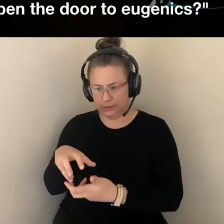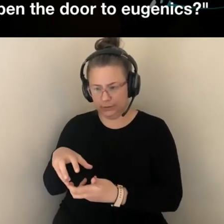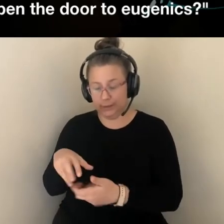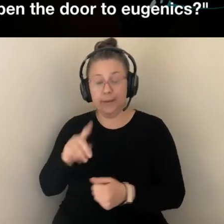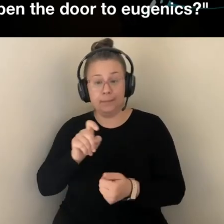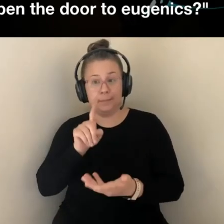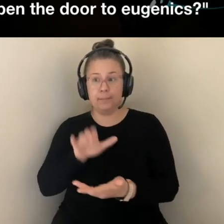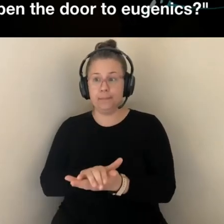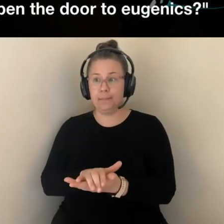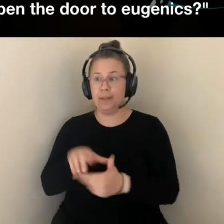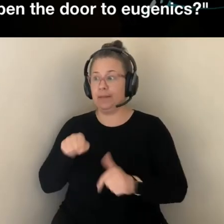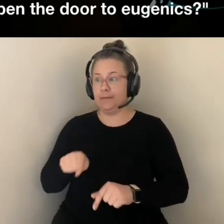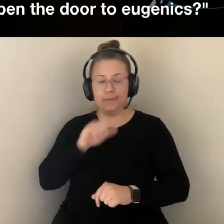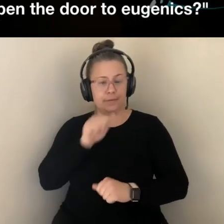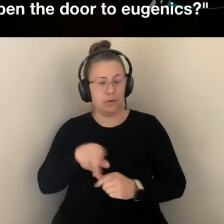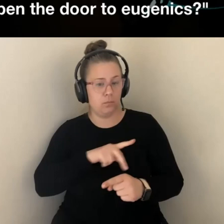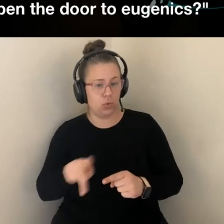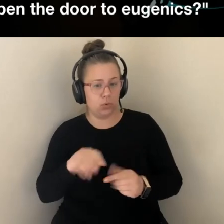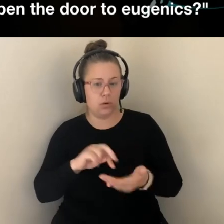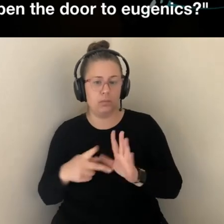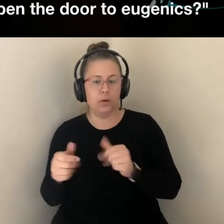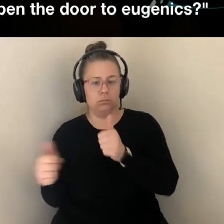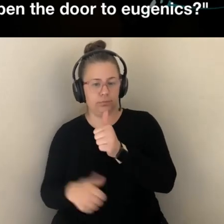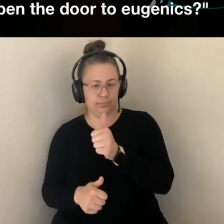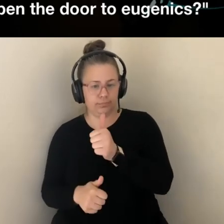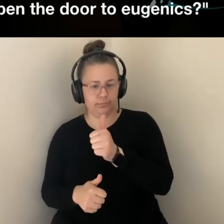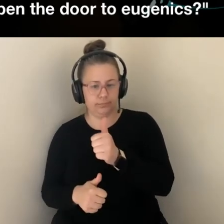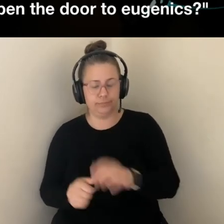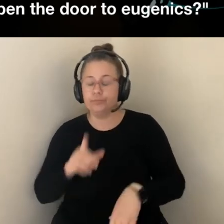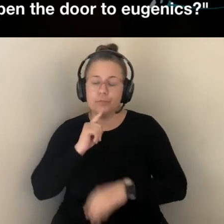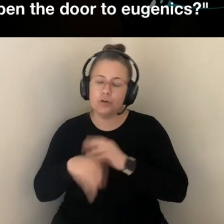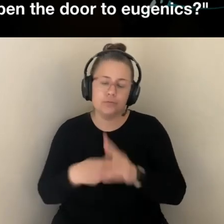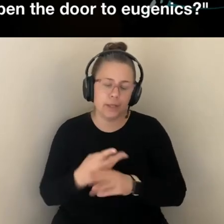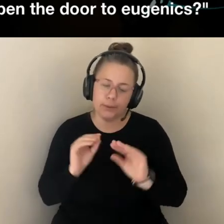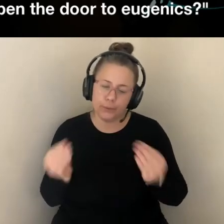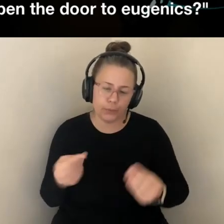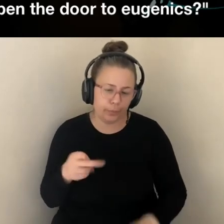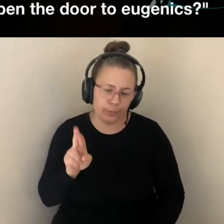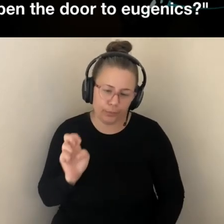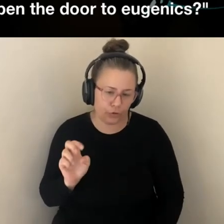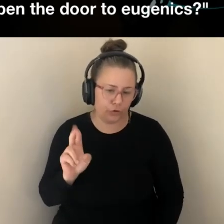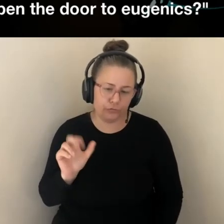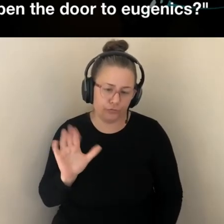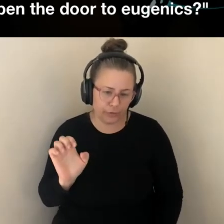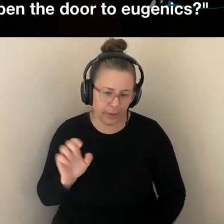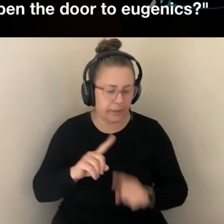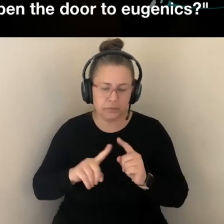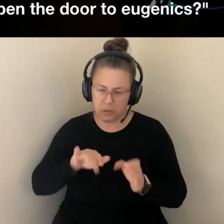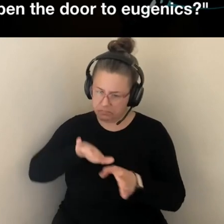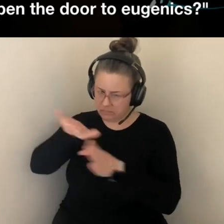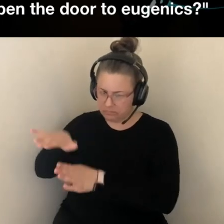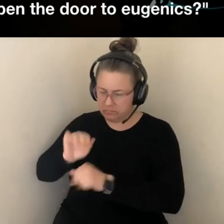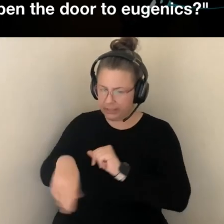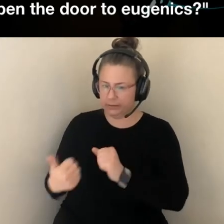CAME. AND THERE ARE NO PURE RACES, BUT THAT'S A WHOLE OTHER THING. SO THE SECOND THING THEY IDENTIFY IS A BELIEF IN THE